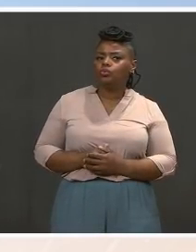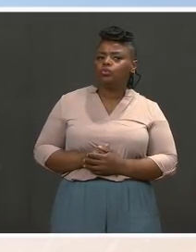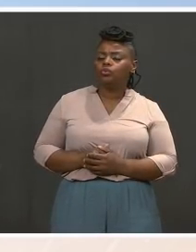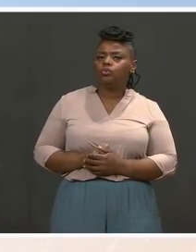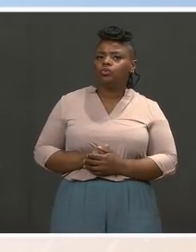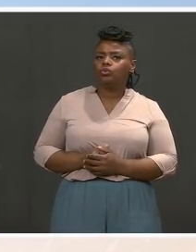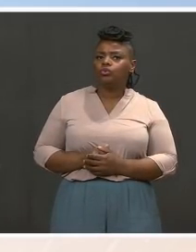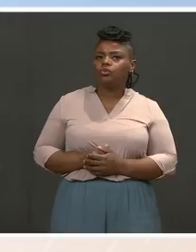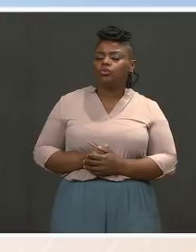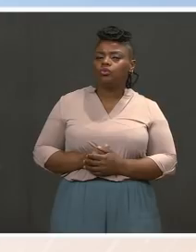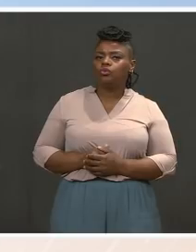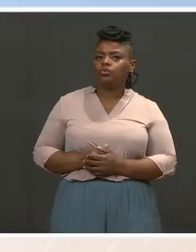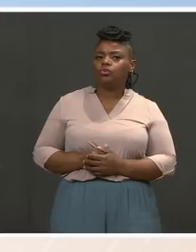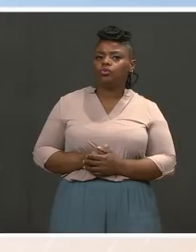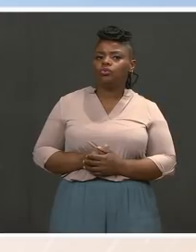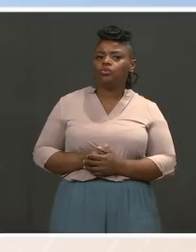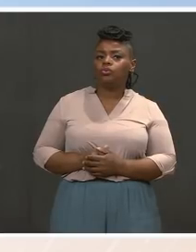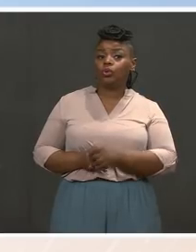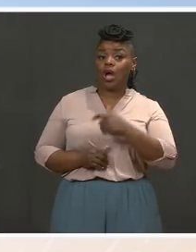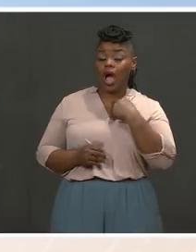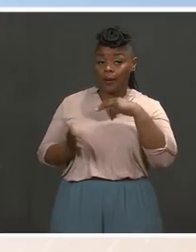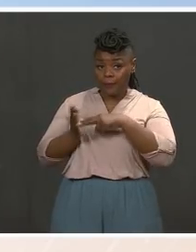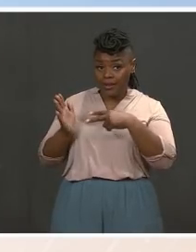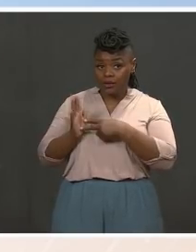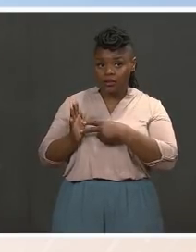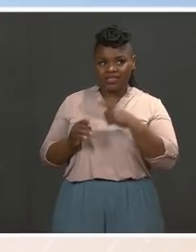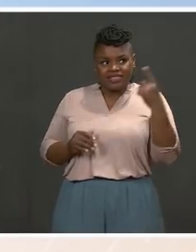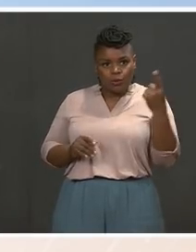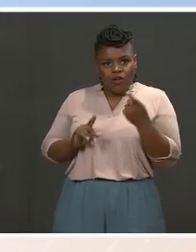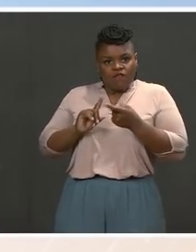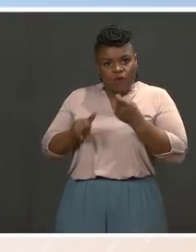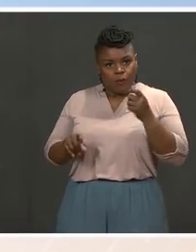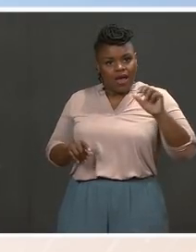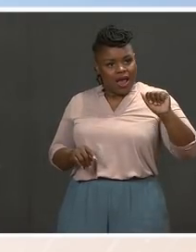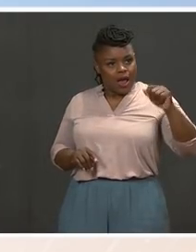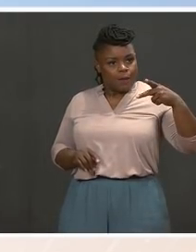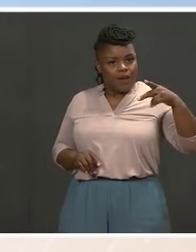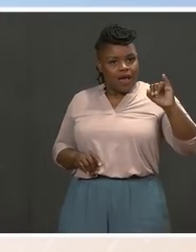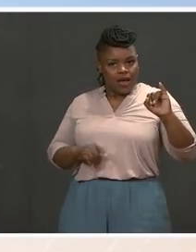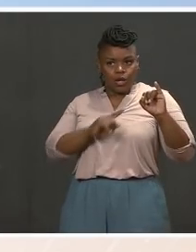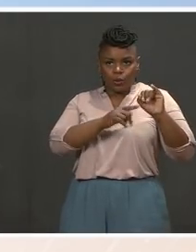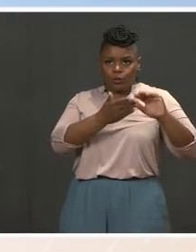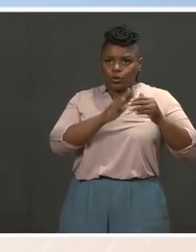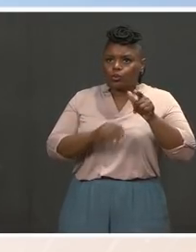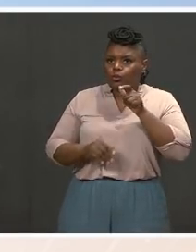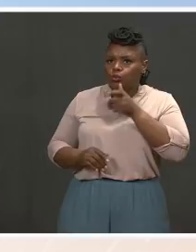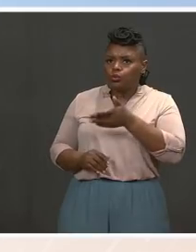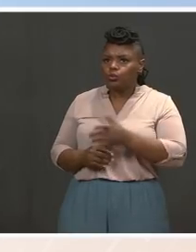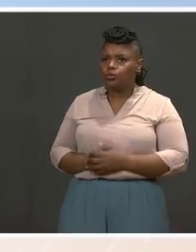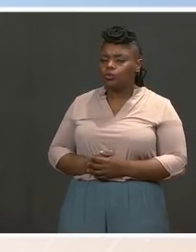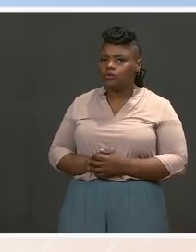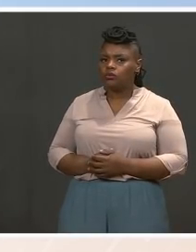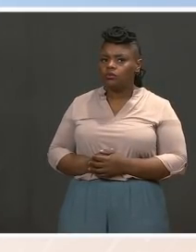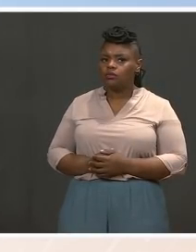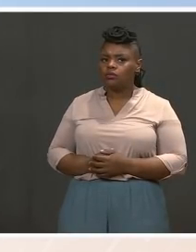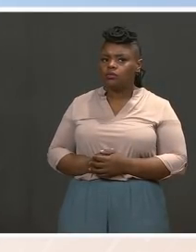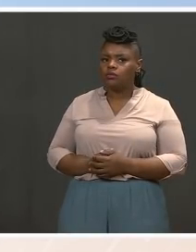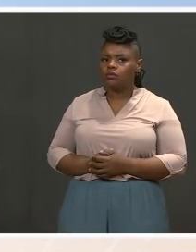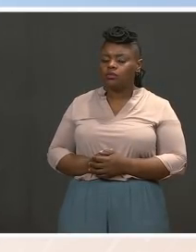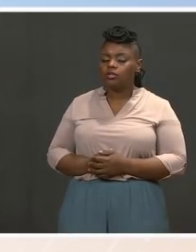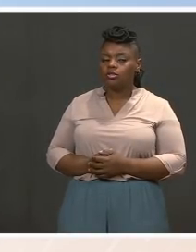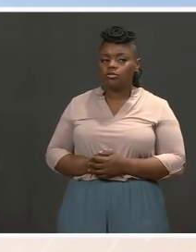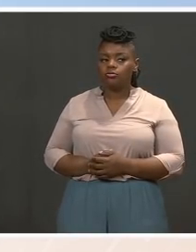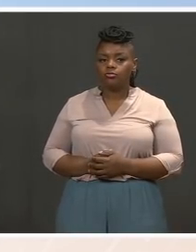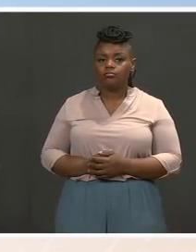Who in the AAPI community is having direct conversations with the President about what's unfolding? Well, you mentioned